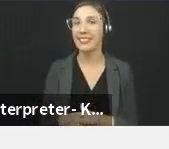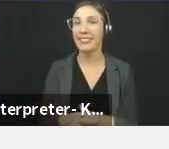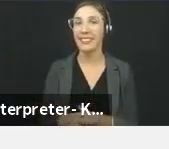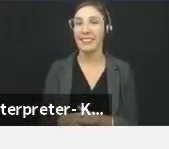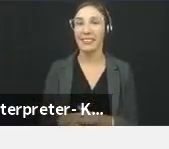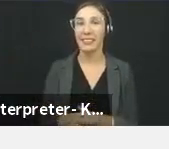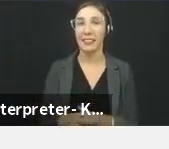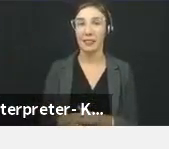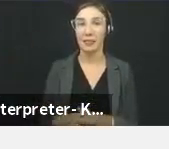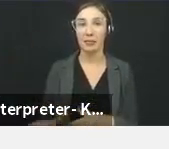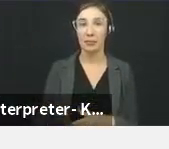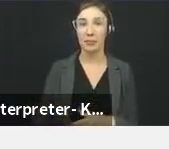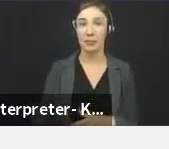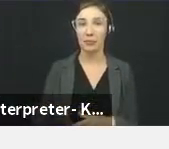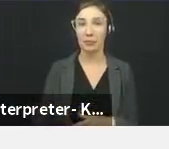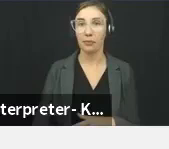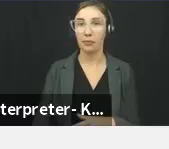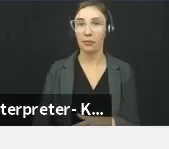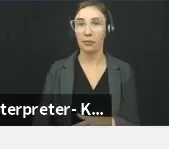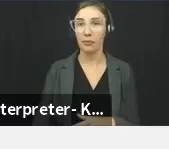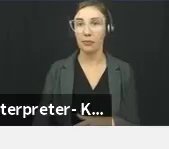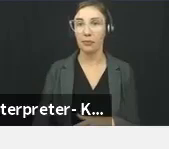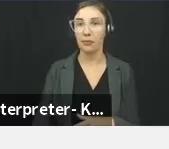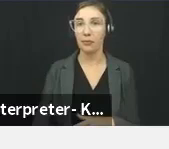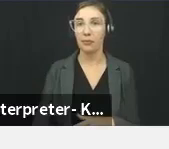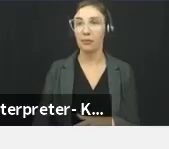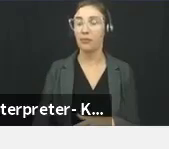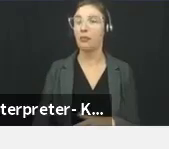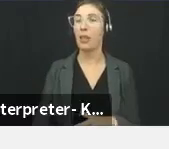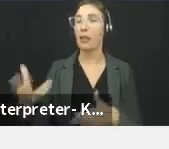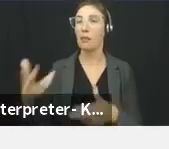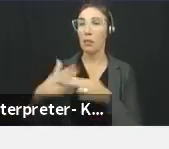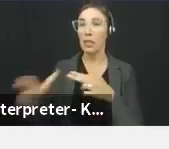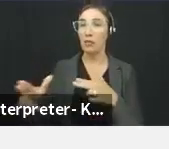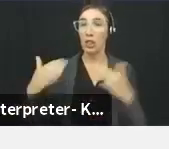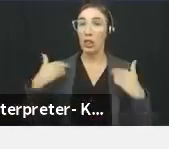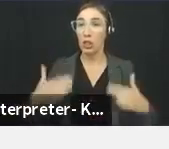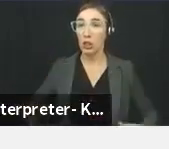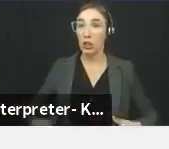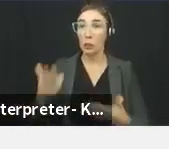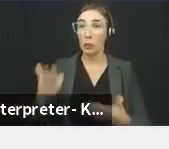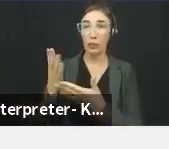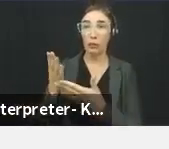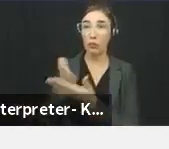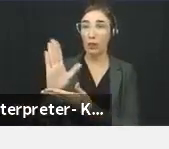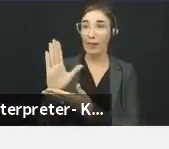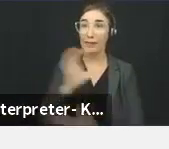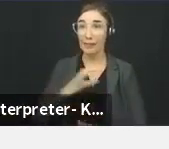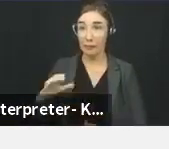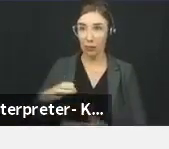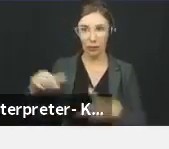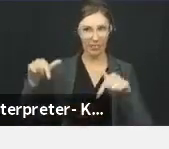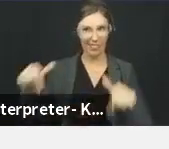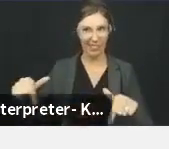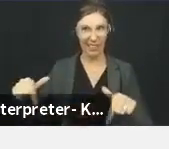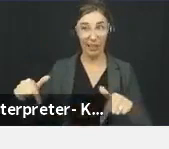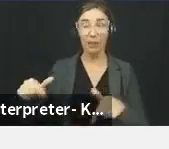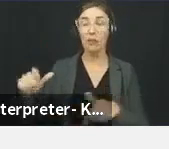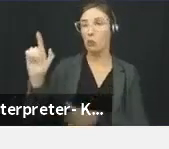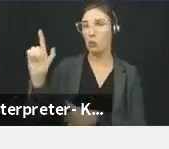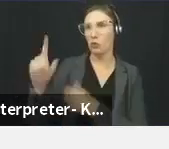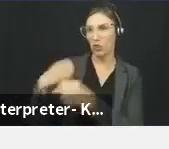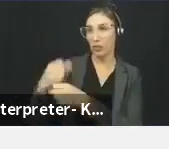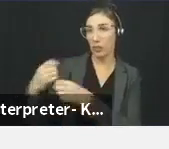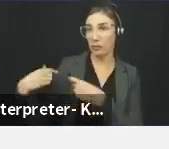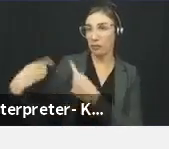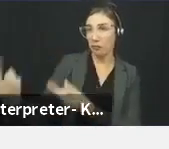I was going to talk a little briefly about what the Human Rights Commission, which is now in its 21st year, is doing to fight hate and discrimination in the county.